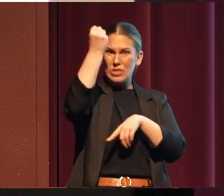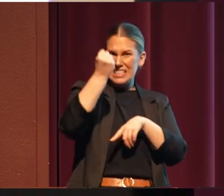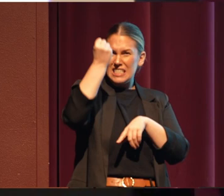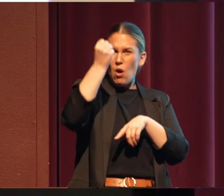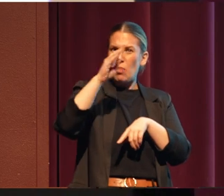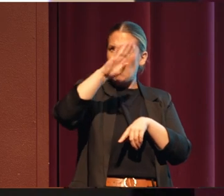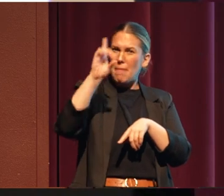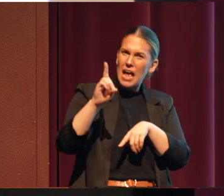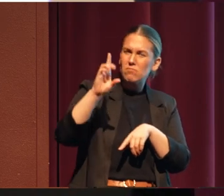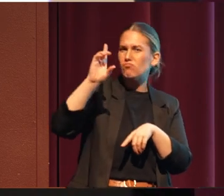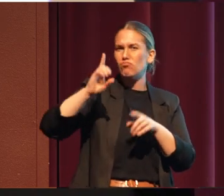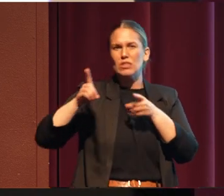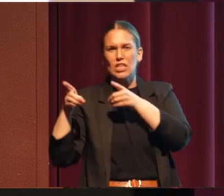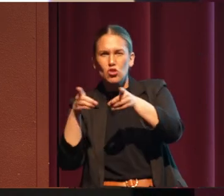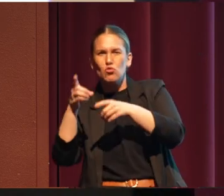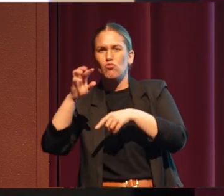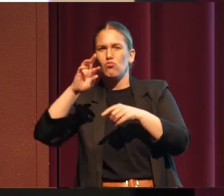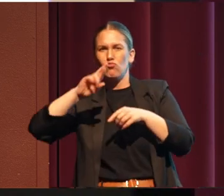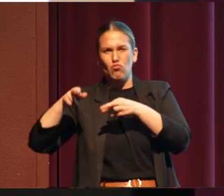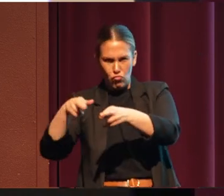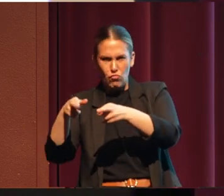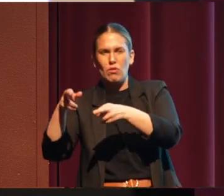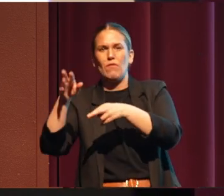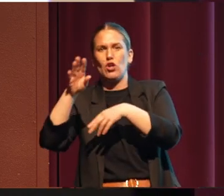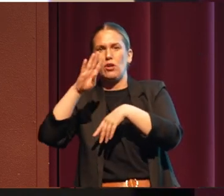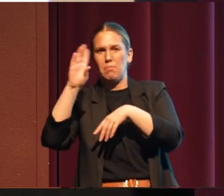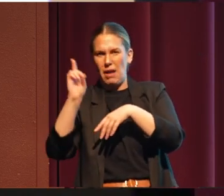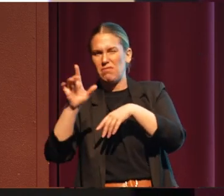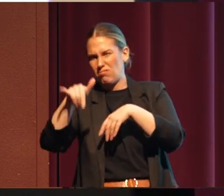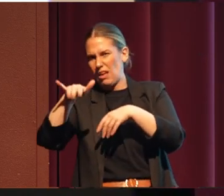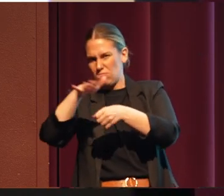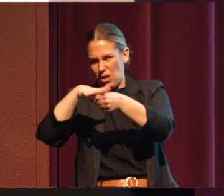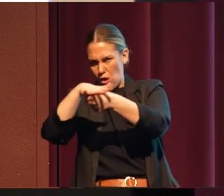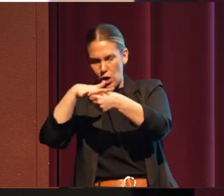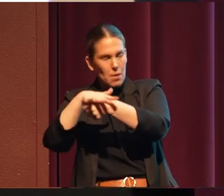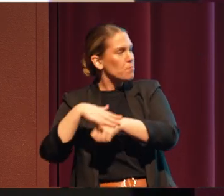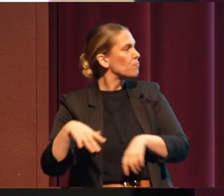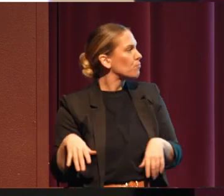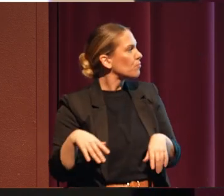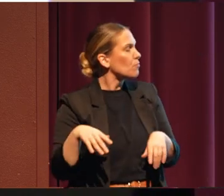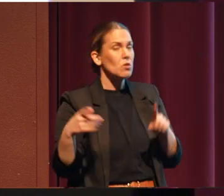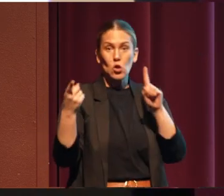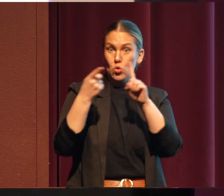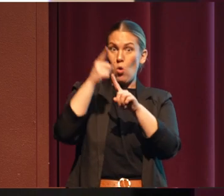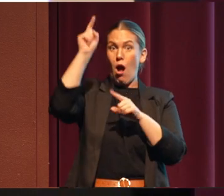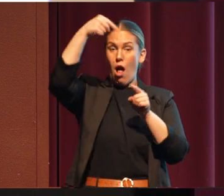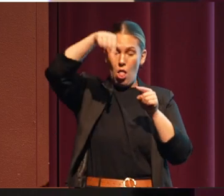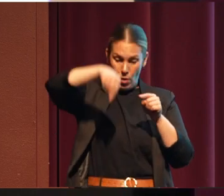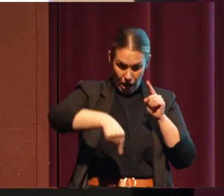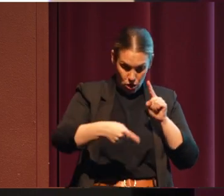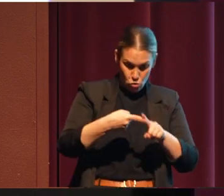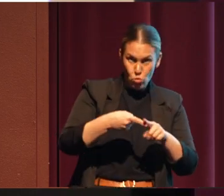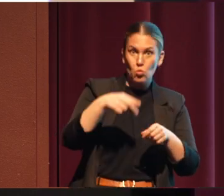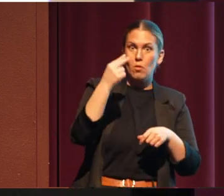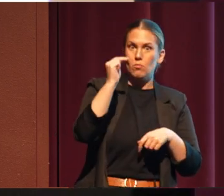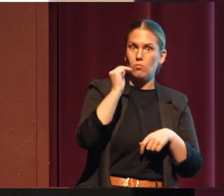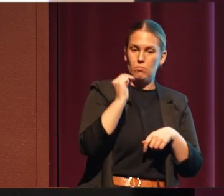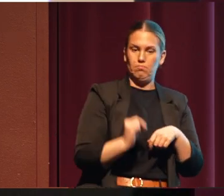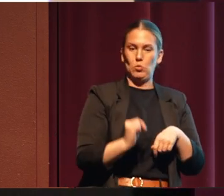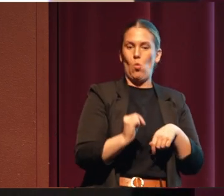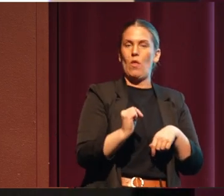area. And all the way south to what is present-day Northern California. So in that treaty,